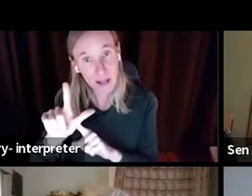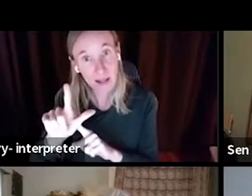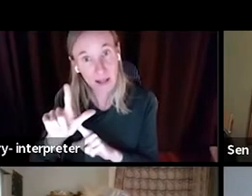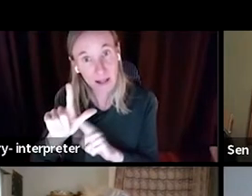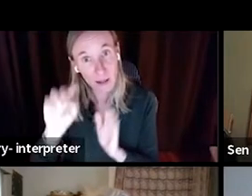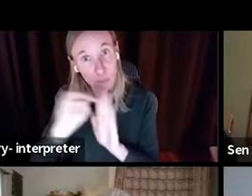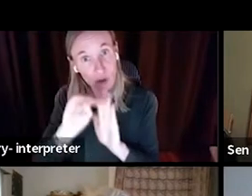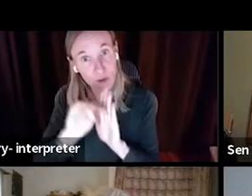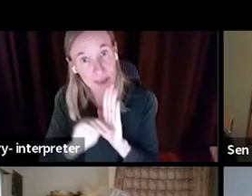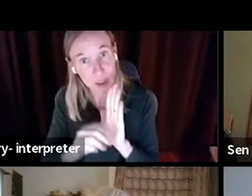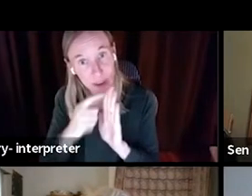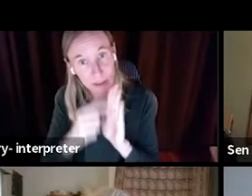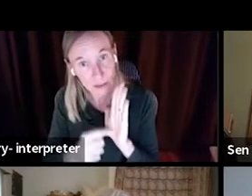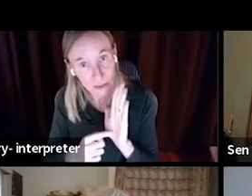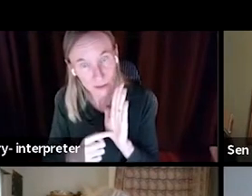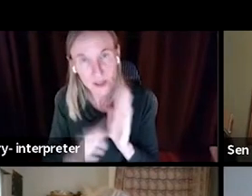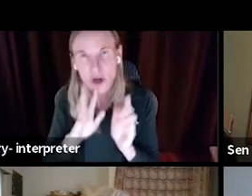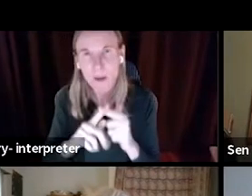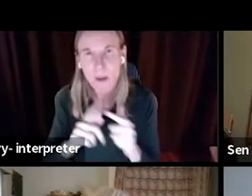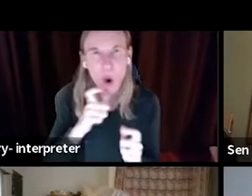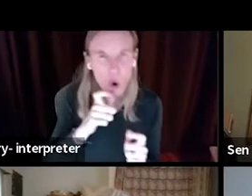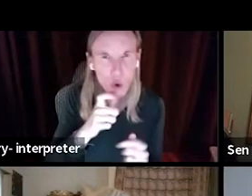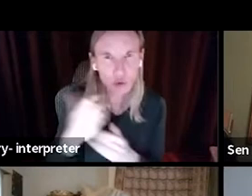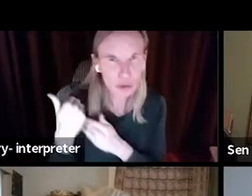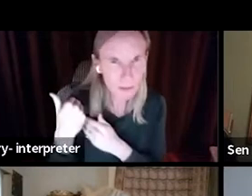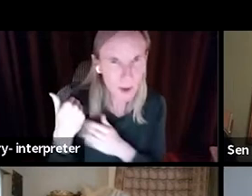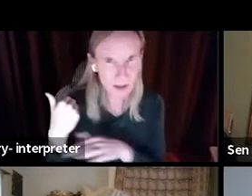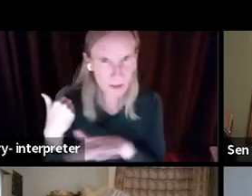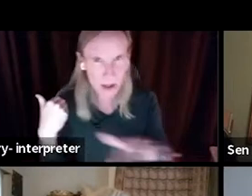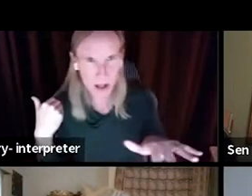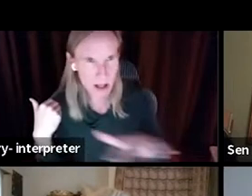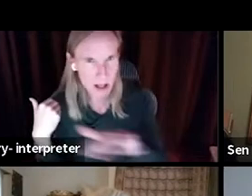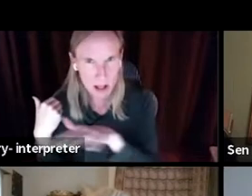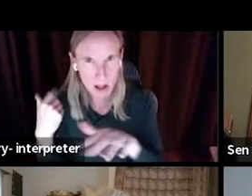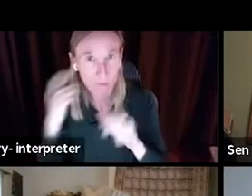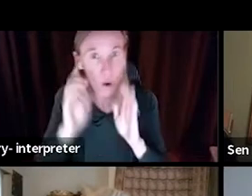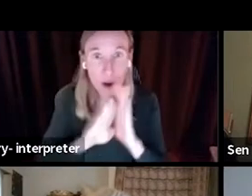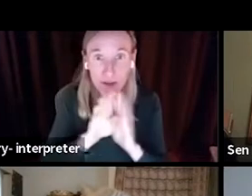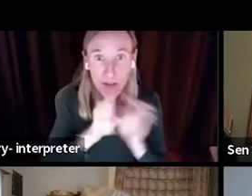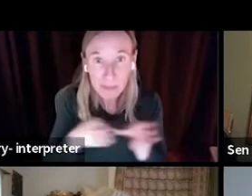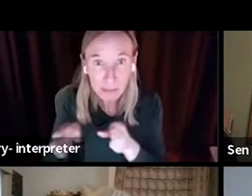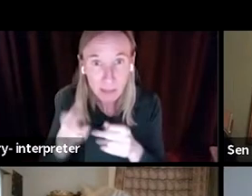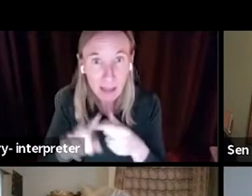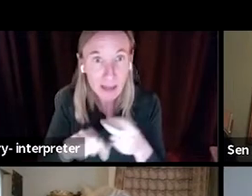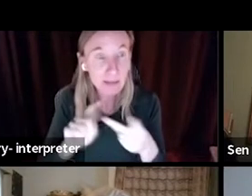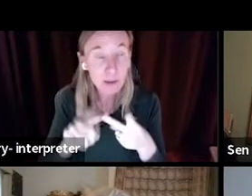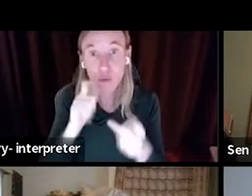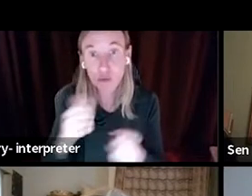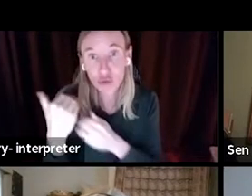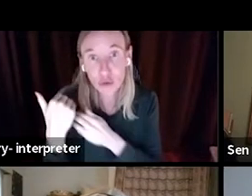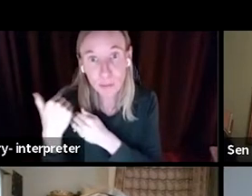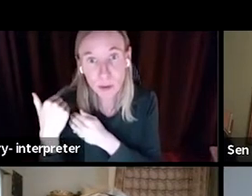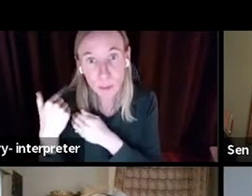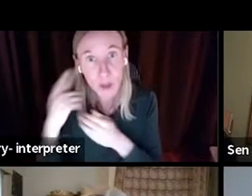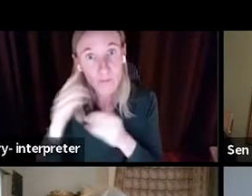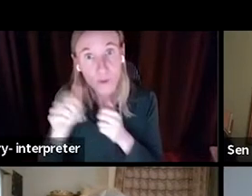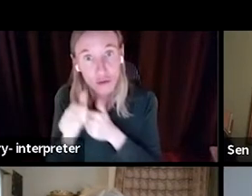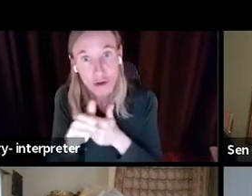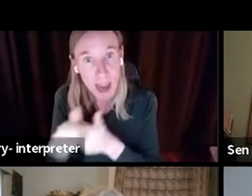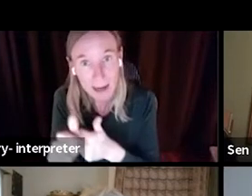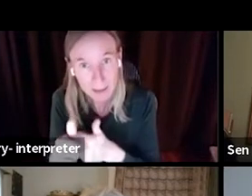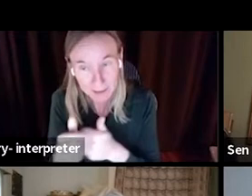whose responsibility it is to develop these plans and whose responsibility it is to track them.